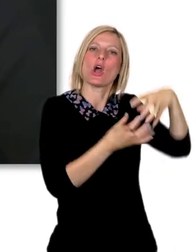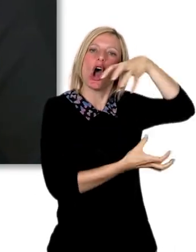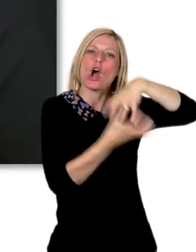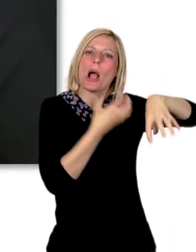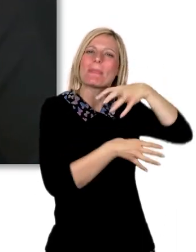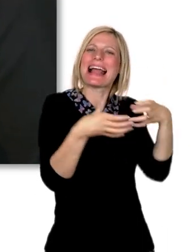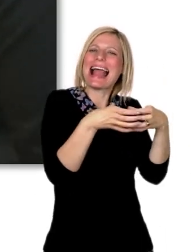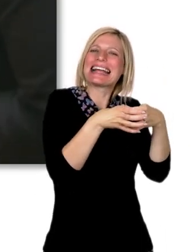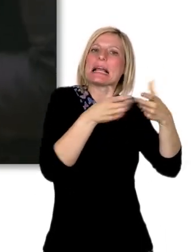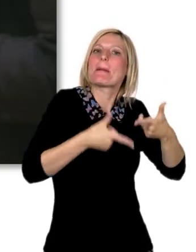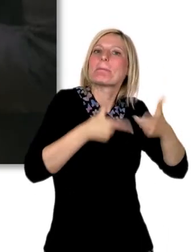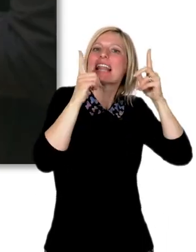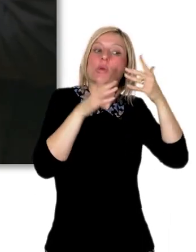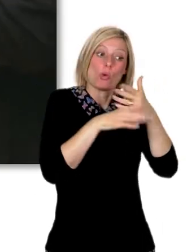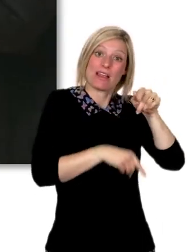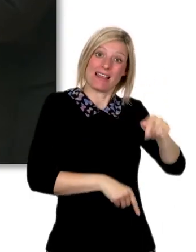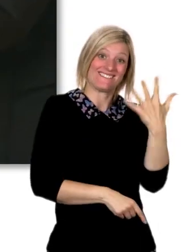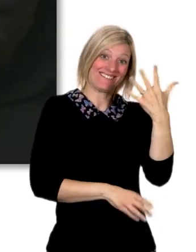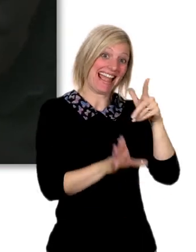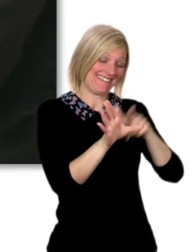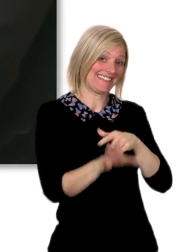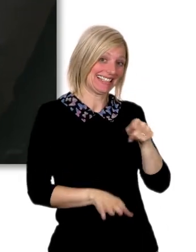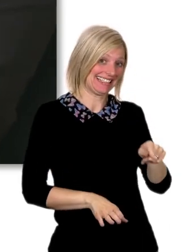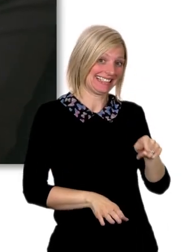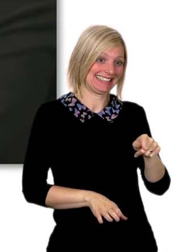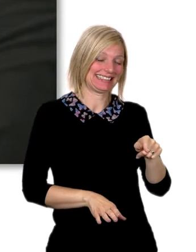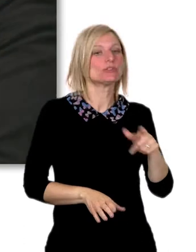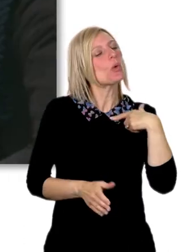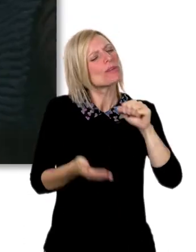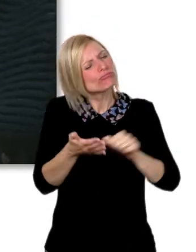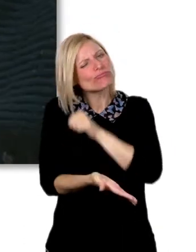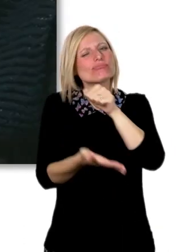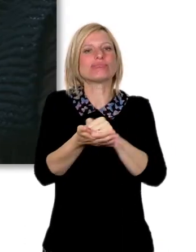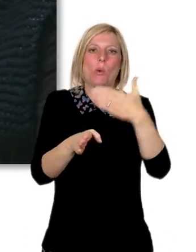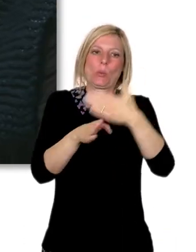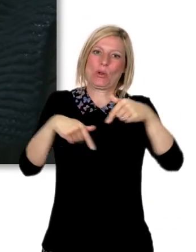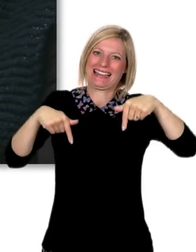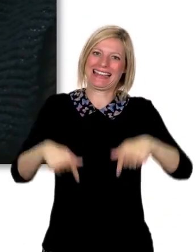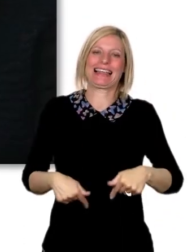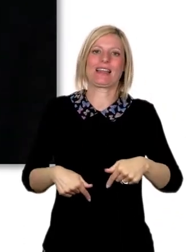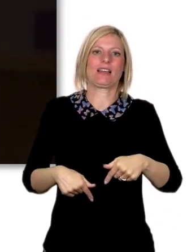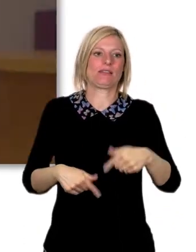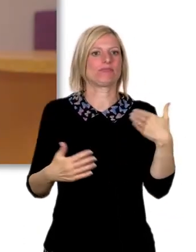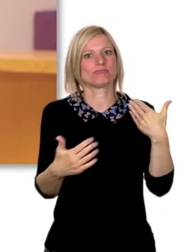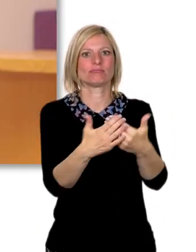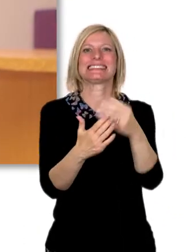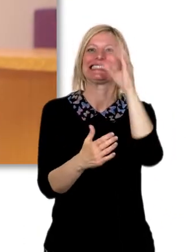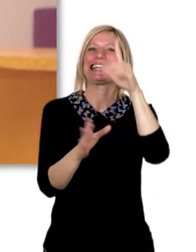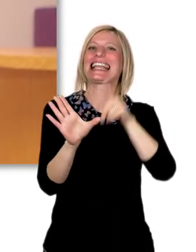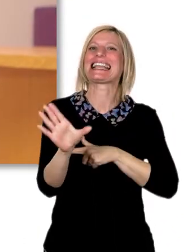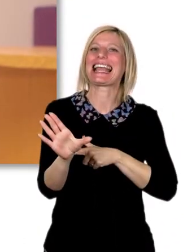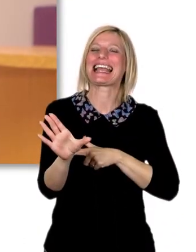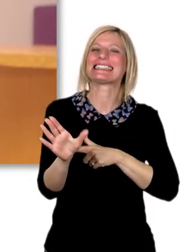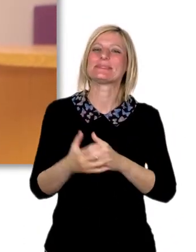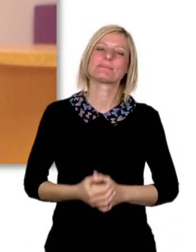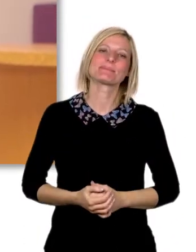for five years and officially employed by the trust for ten years. For me the most rewarding